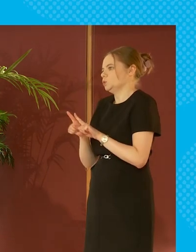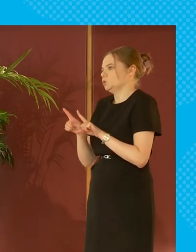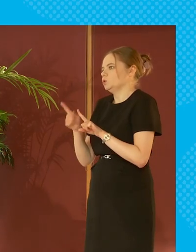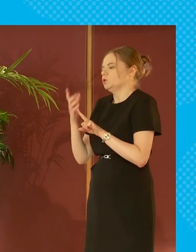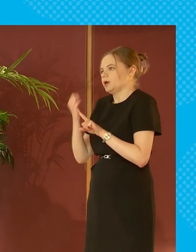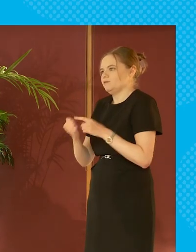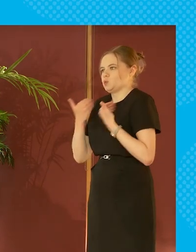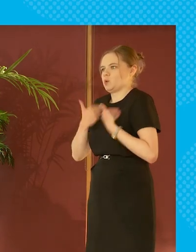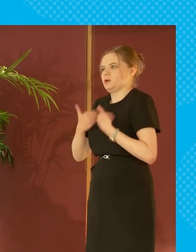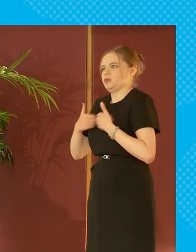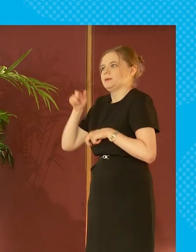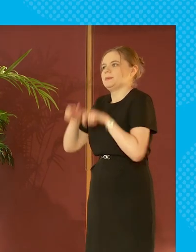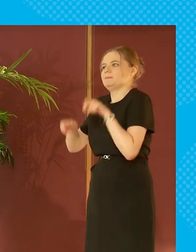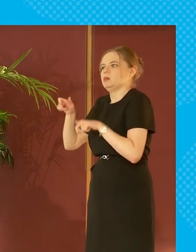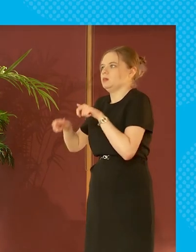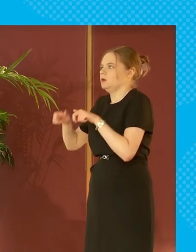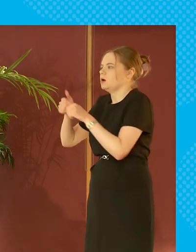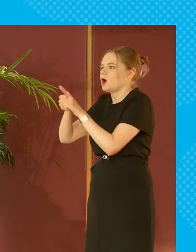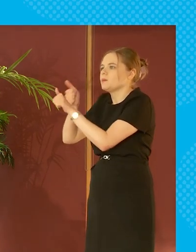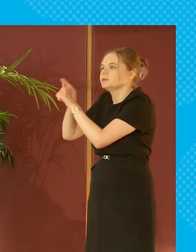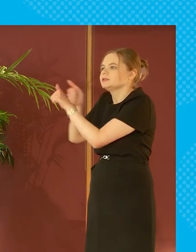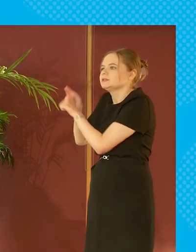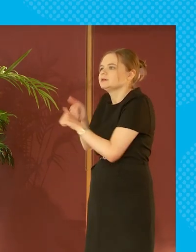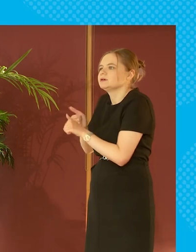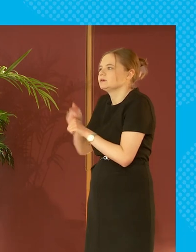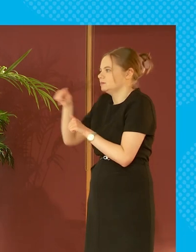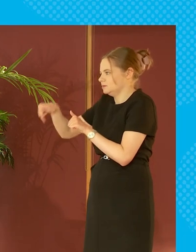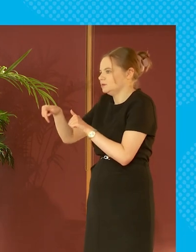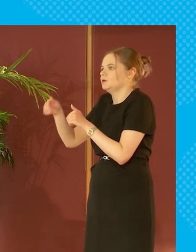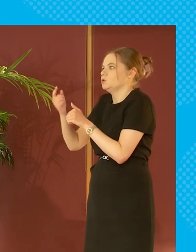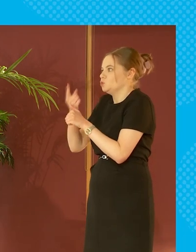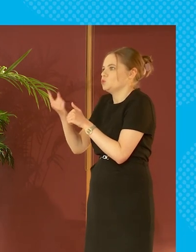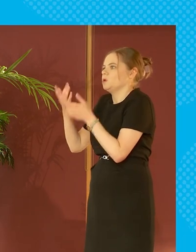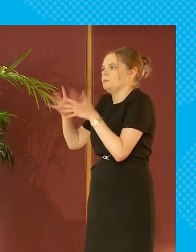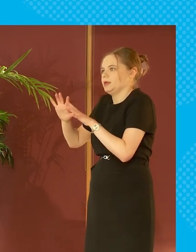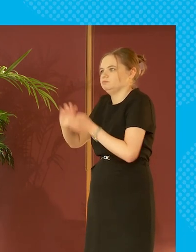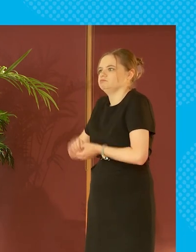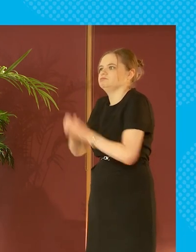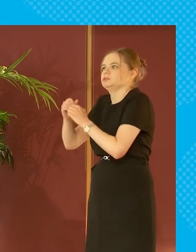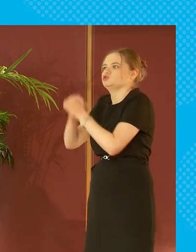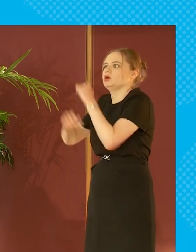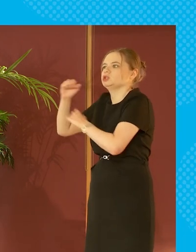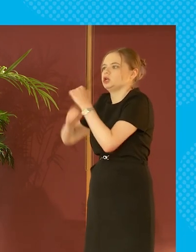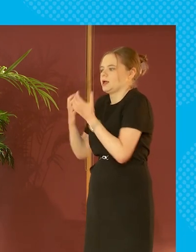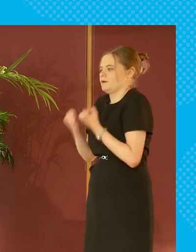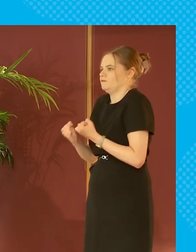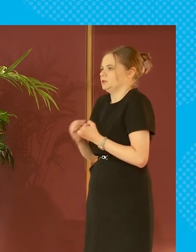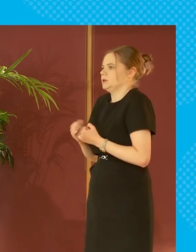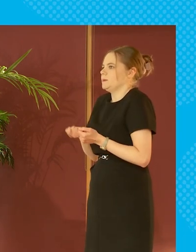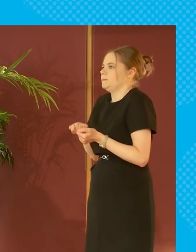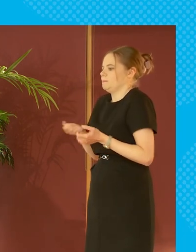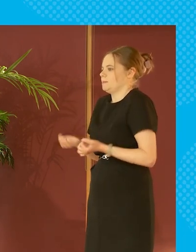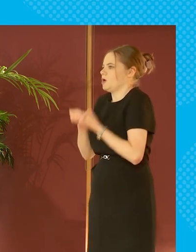of those wealthy individuals and corporations being the ones who are creating the structures and holding the